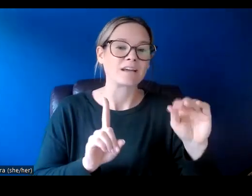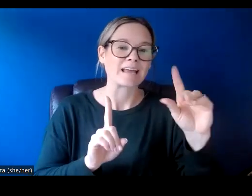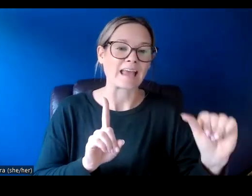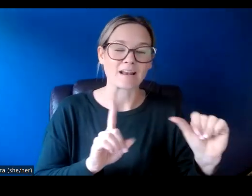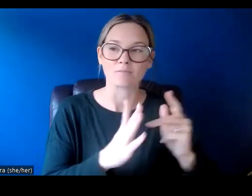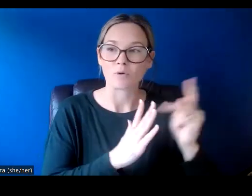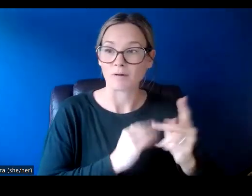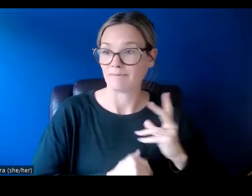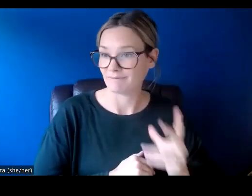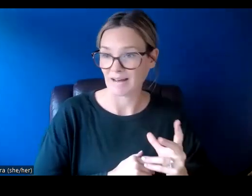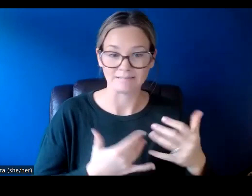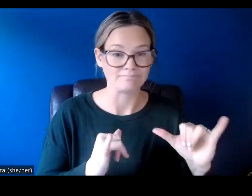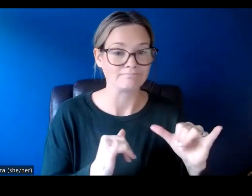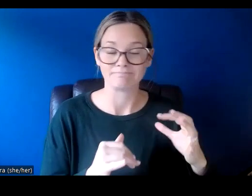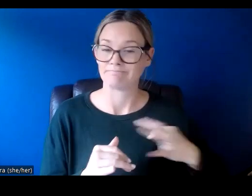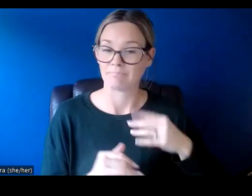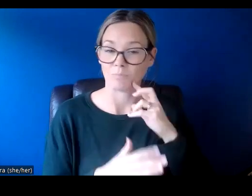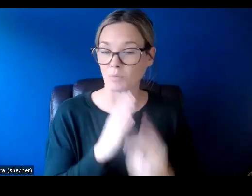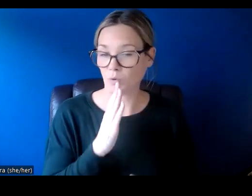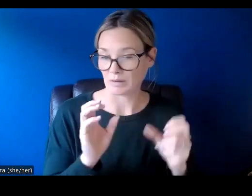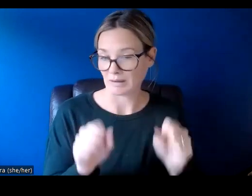program, you're safe to apply for both.